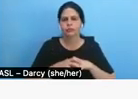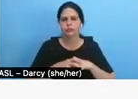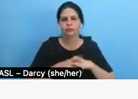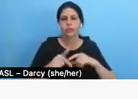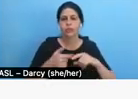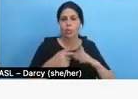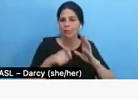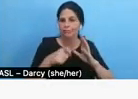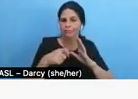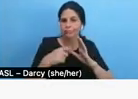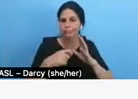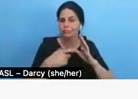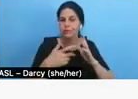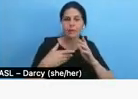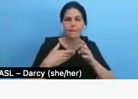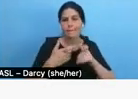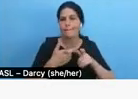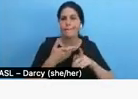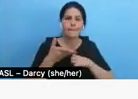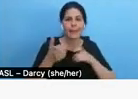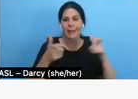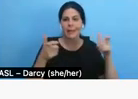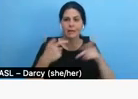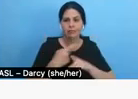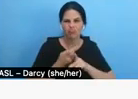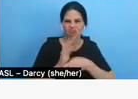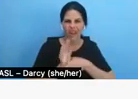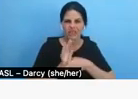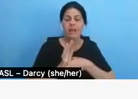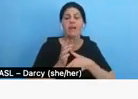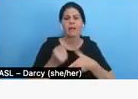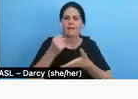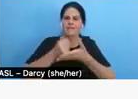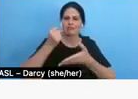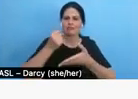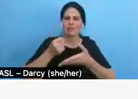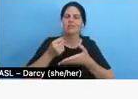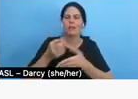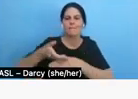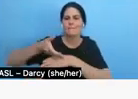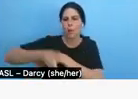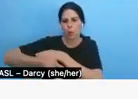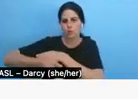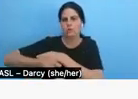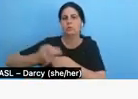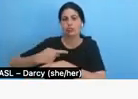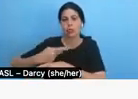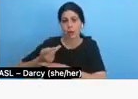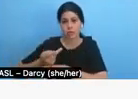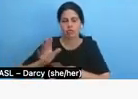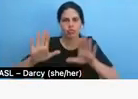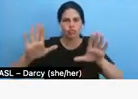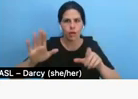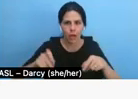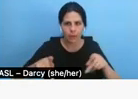production, you have officially entered post-production. This is a great opportunity to essentially rewrite your